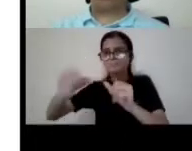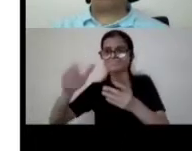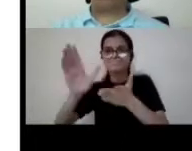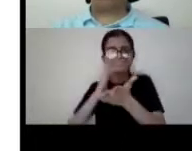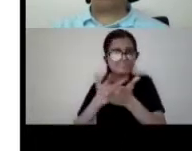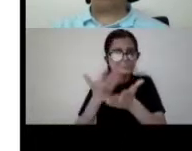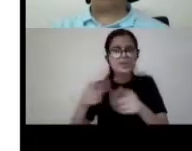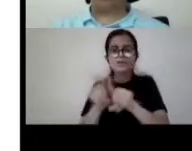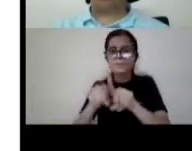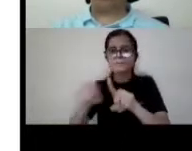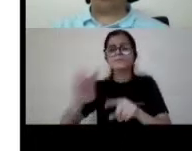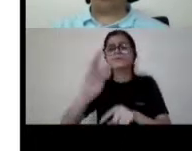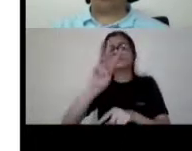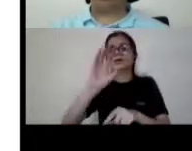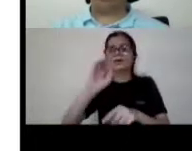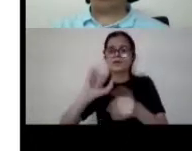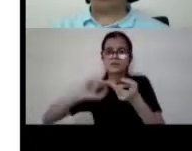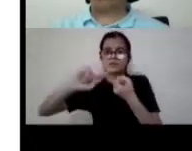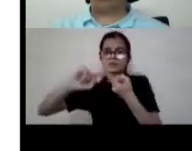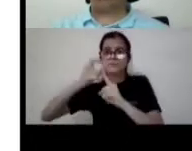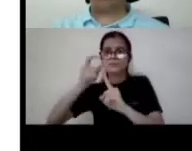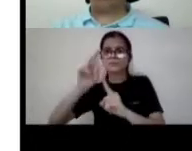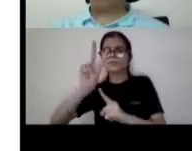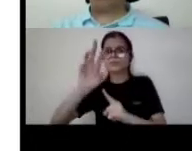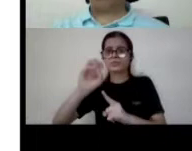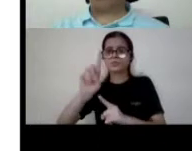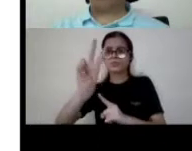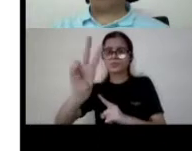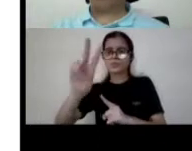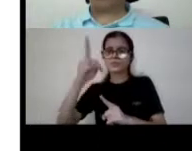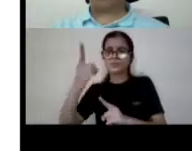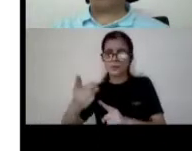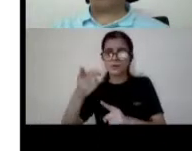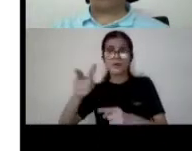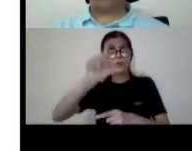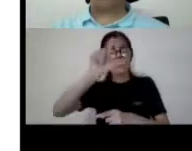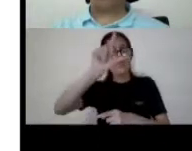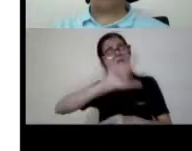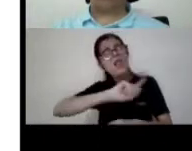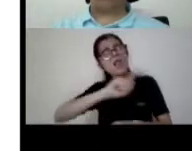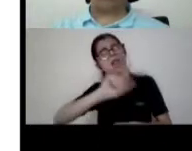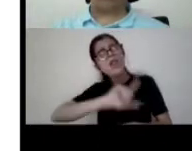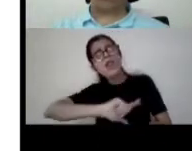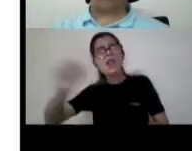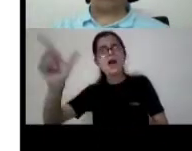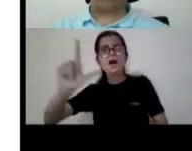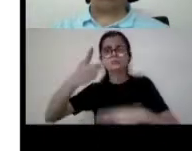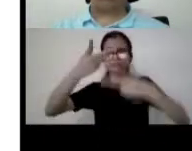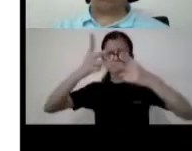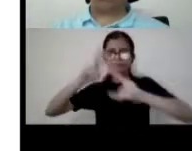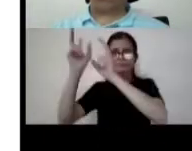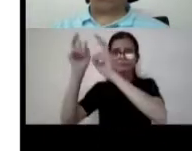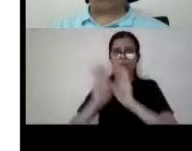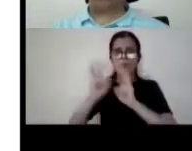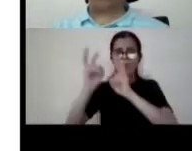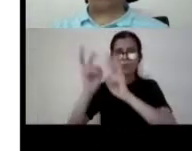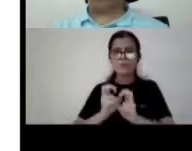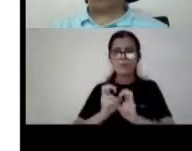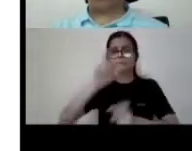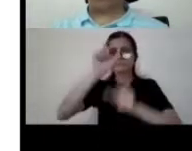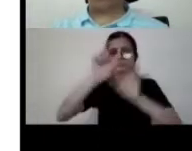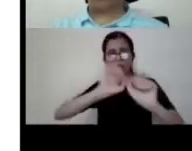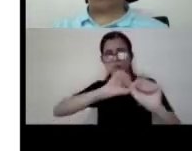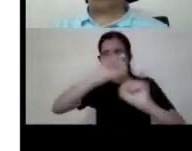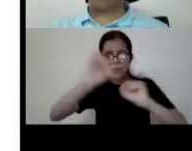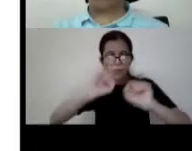by 30th september 2021 more than one lakh titles have been downloaded by individuals and these do